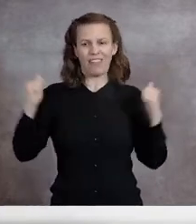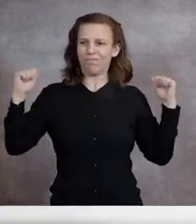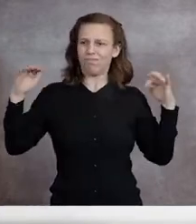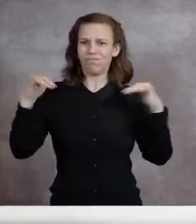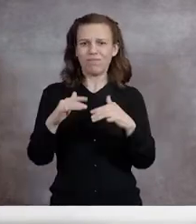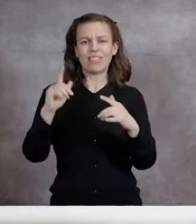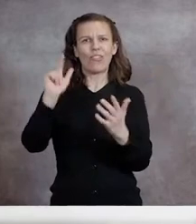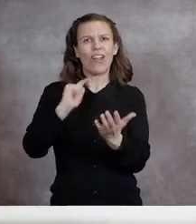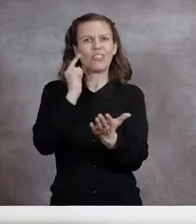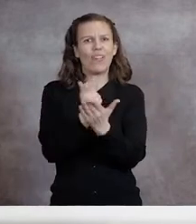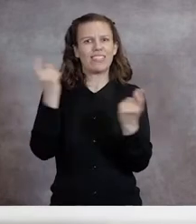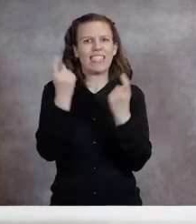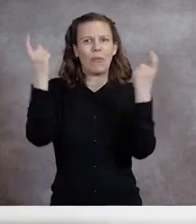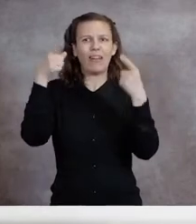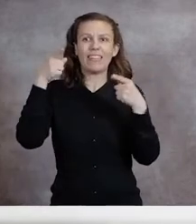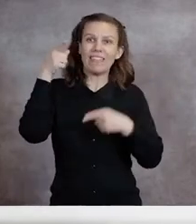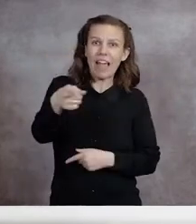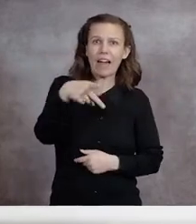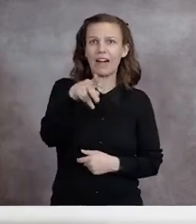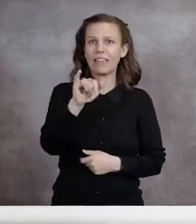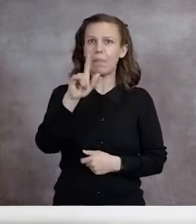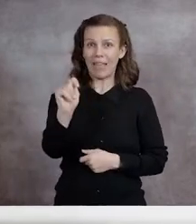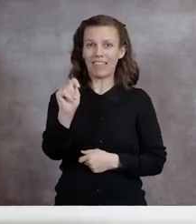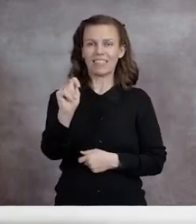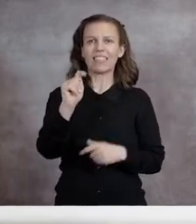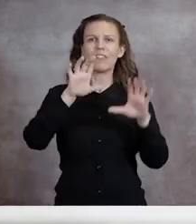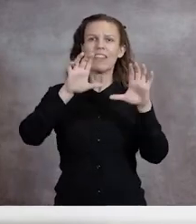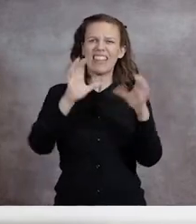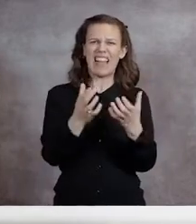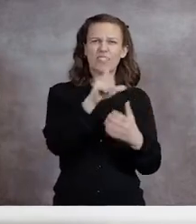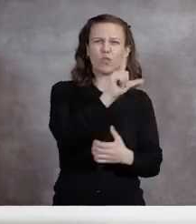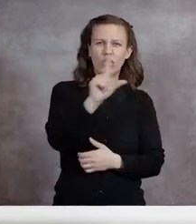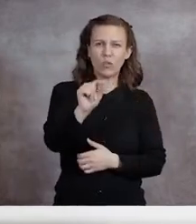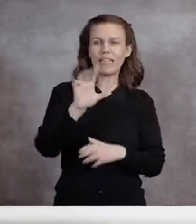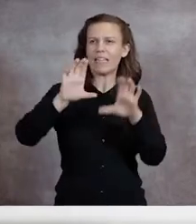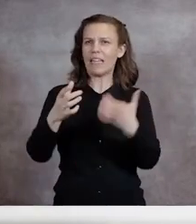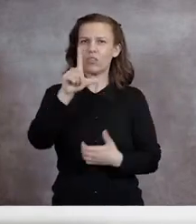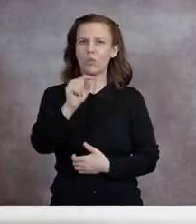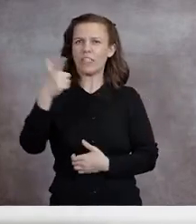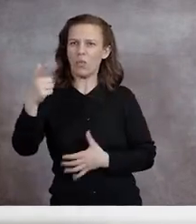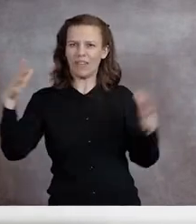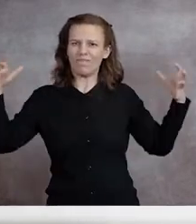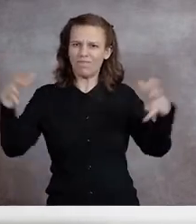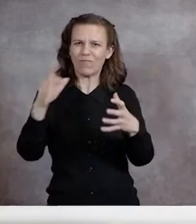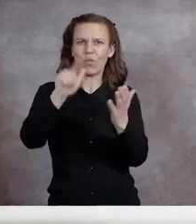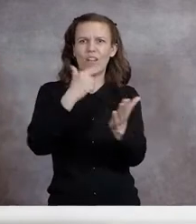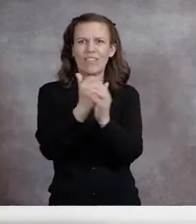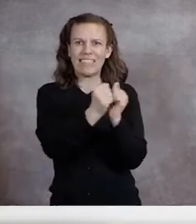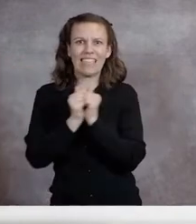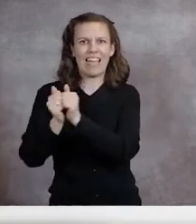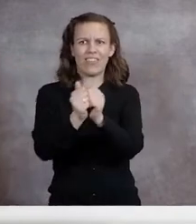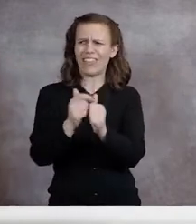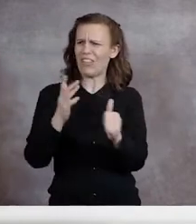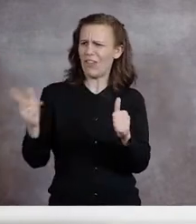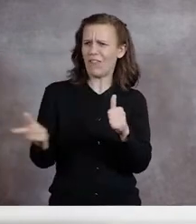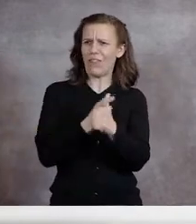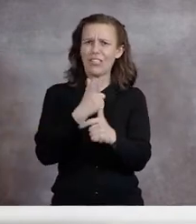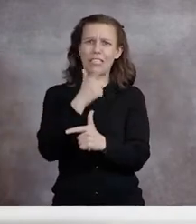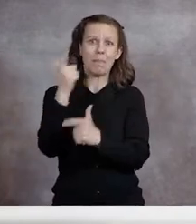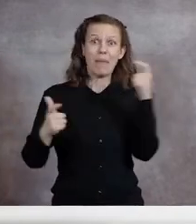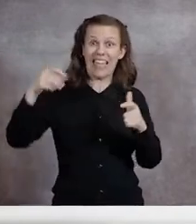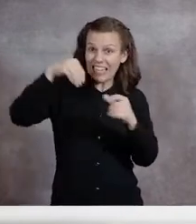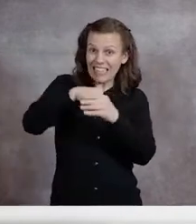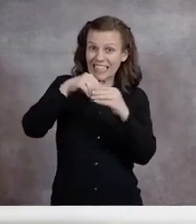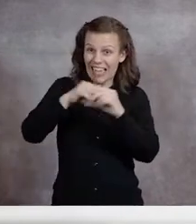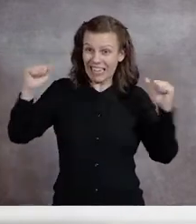in the pit for the classes of 2020 and 2021, our first major indoor gathering as Lobos in nearly